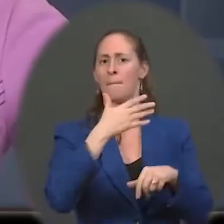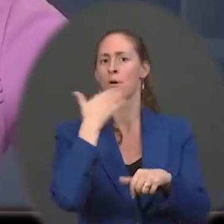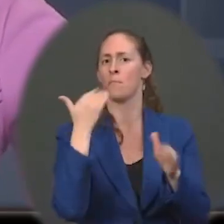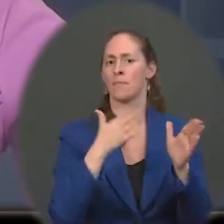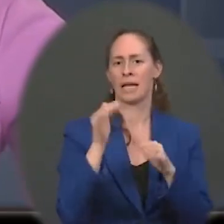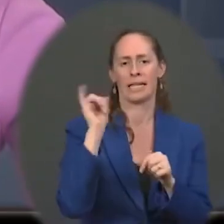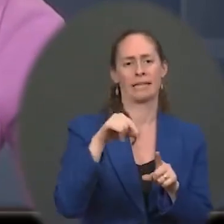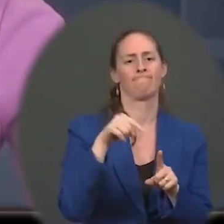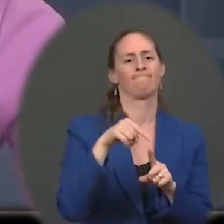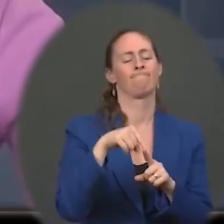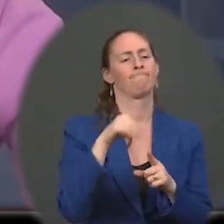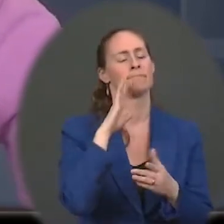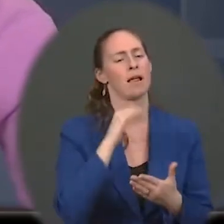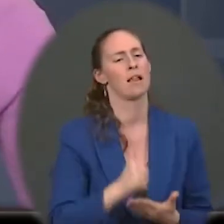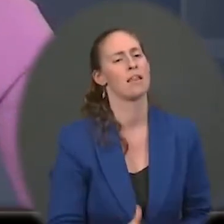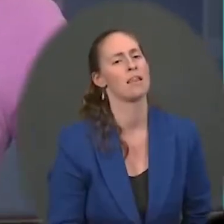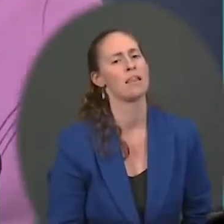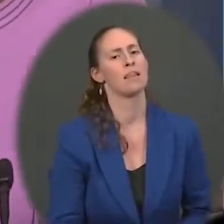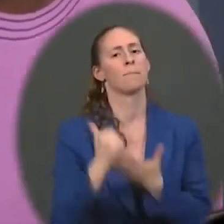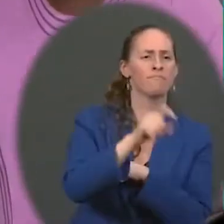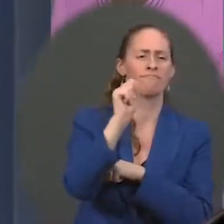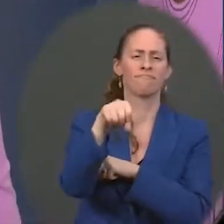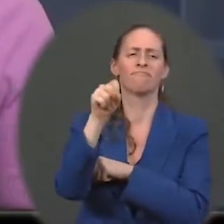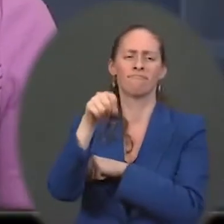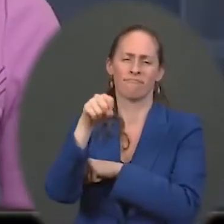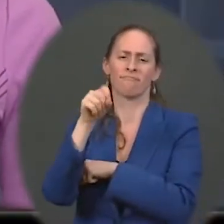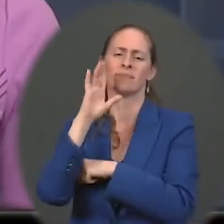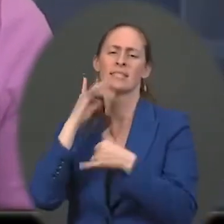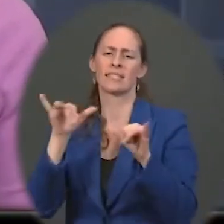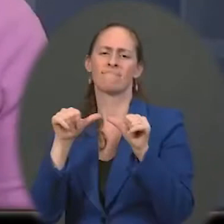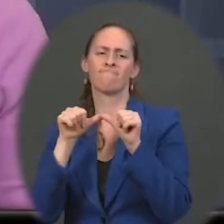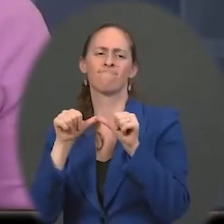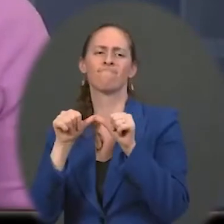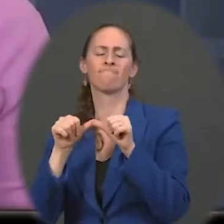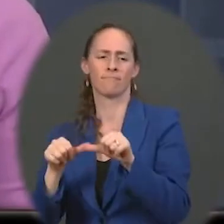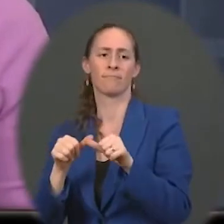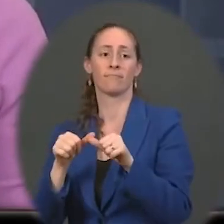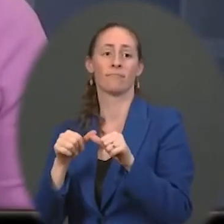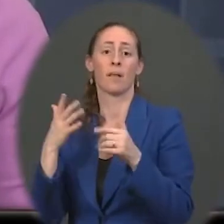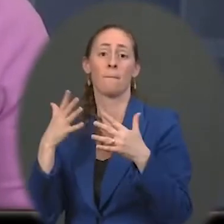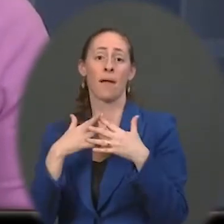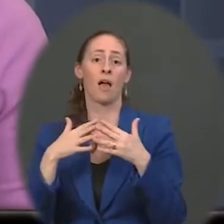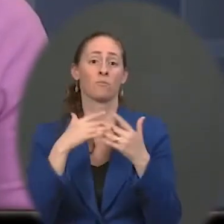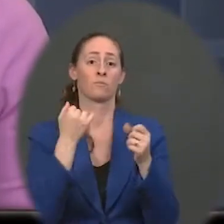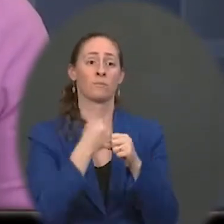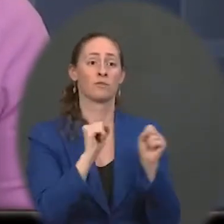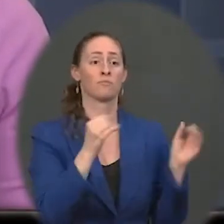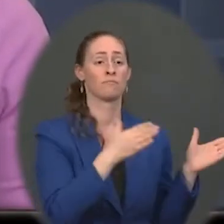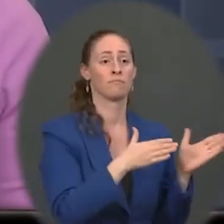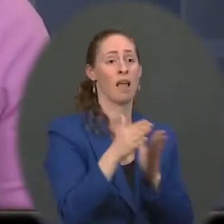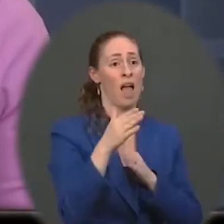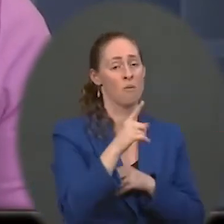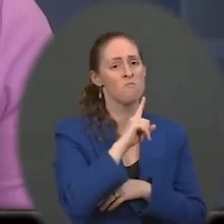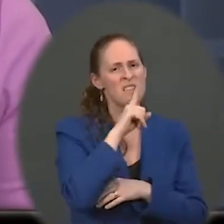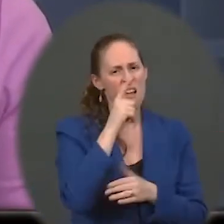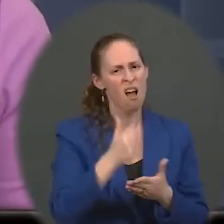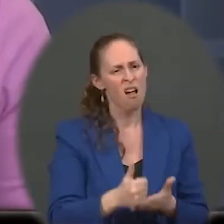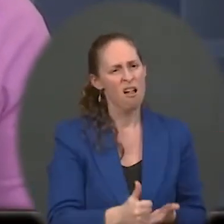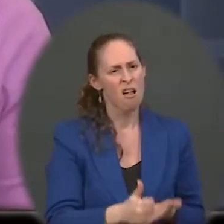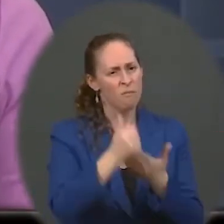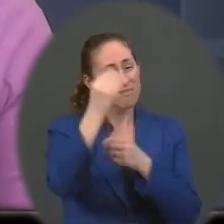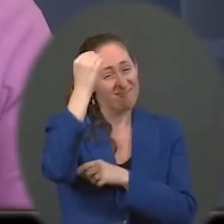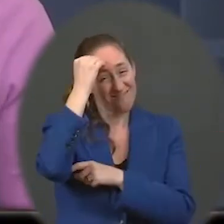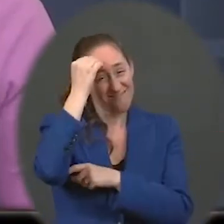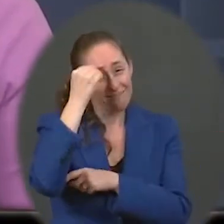supply chain issues is incredibly important. The American Rescue Plan actually helped the American public a lot.